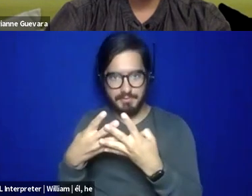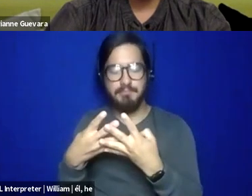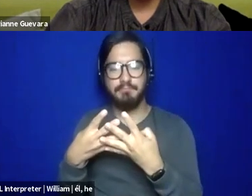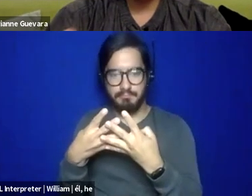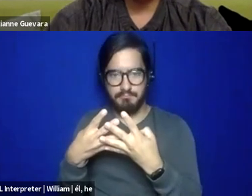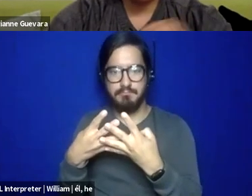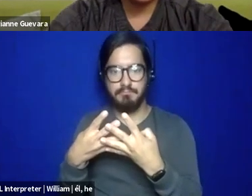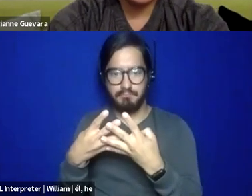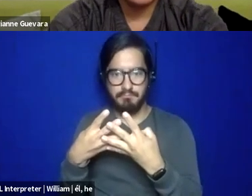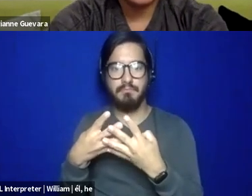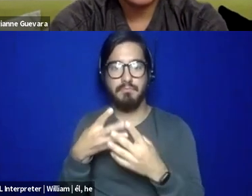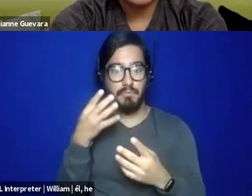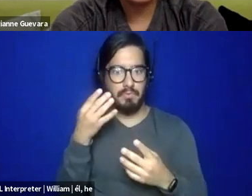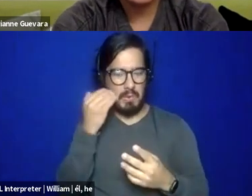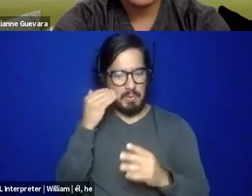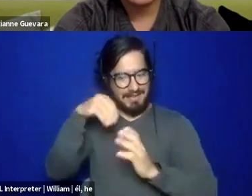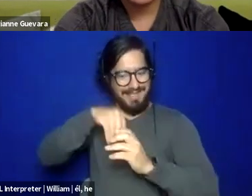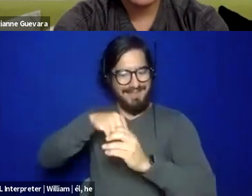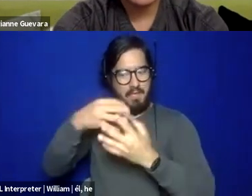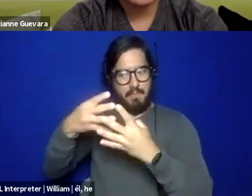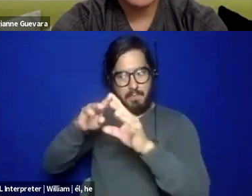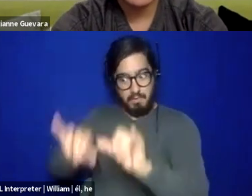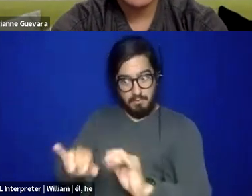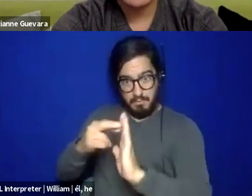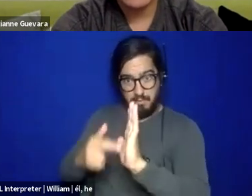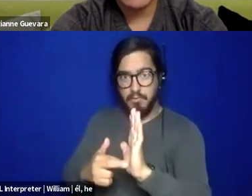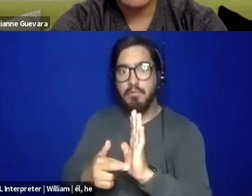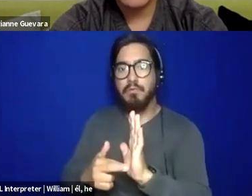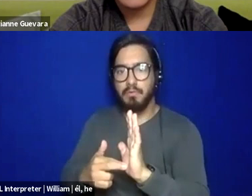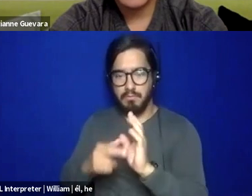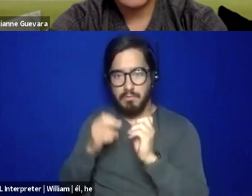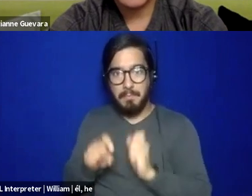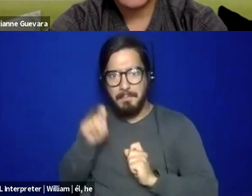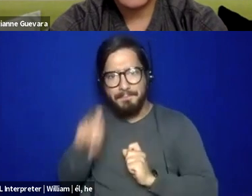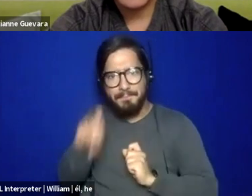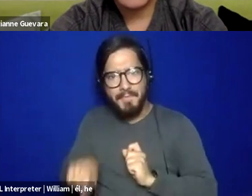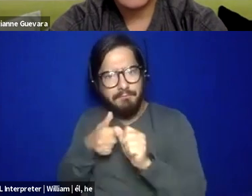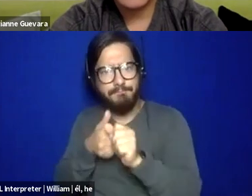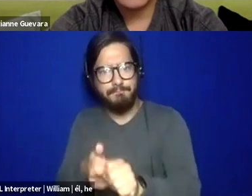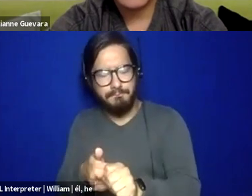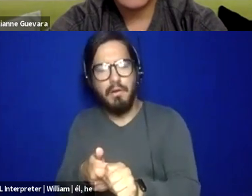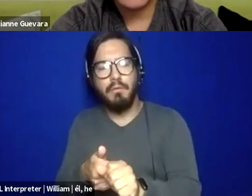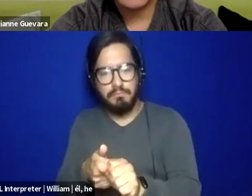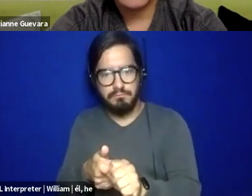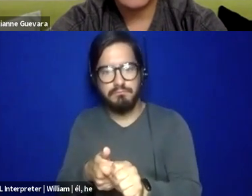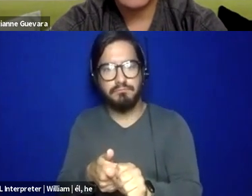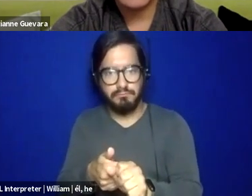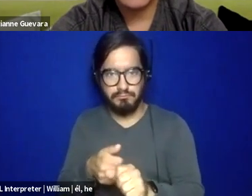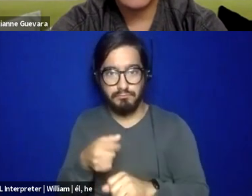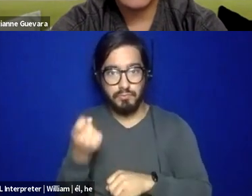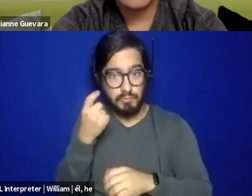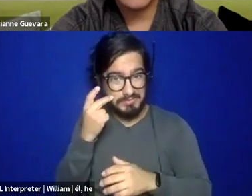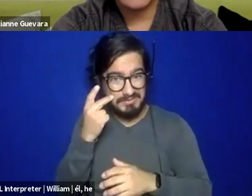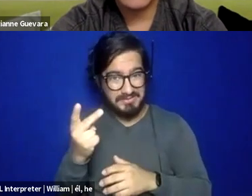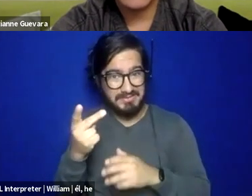there are a lot of rules and, and stuff that they have to follow in there. And one of the things that I say going through the door